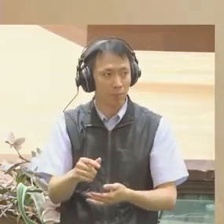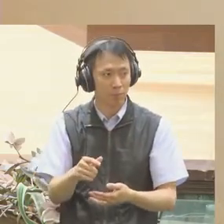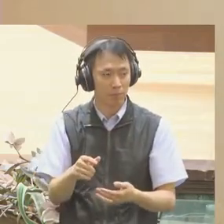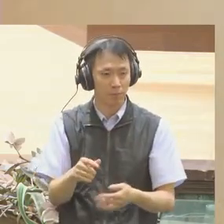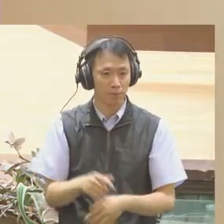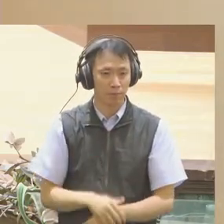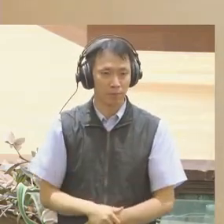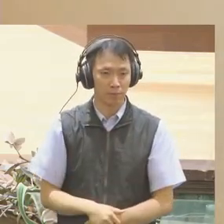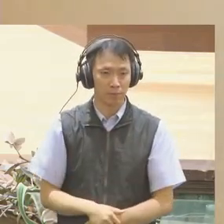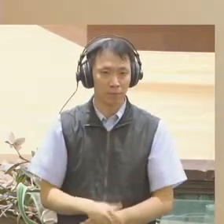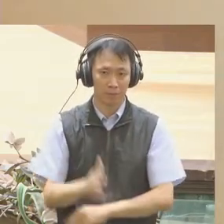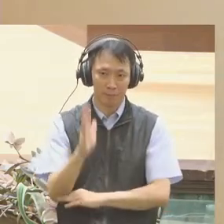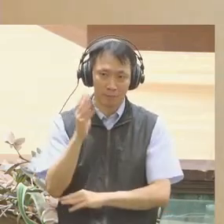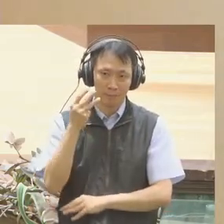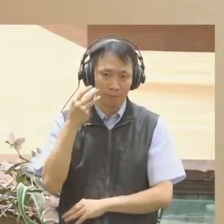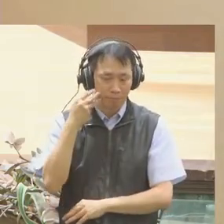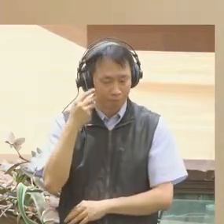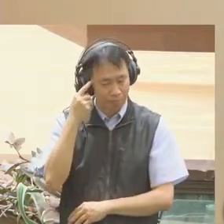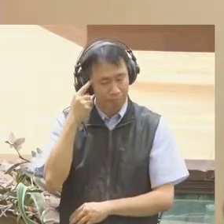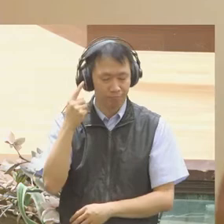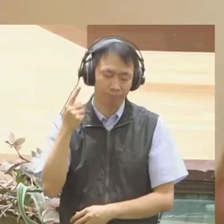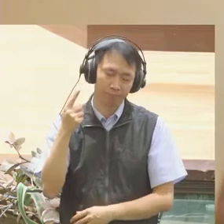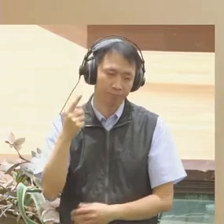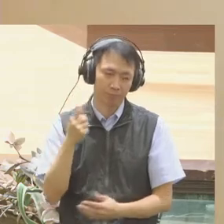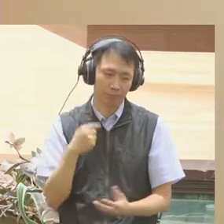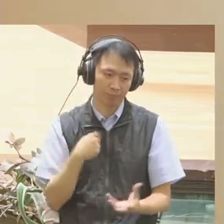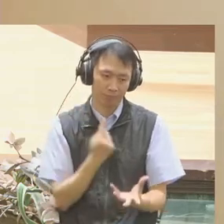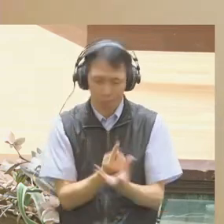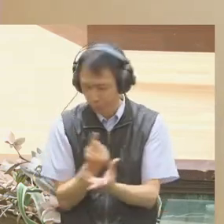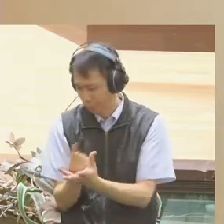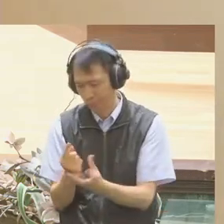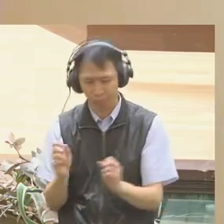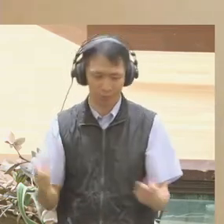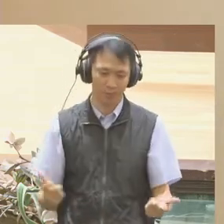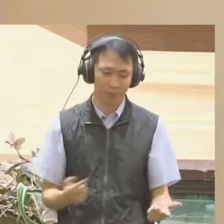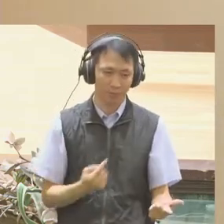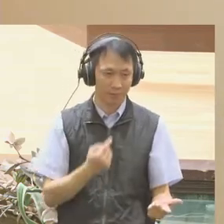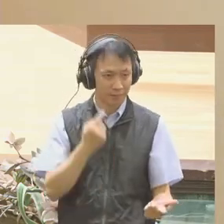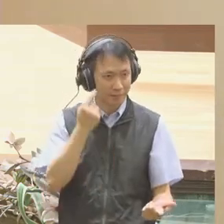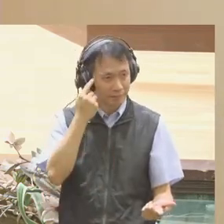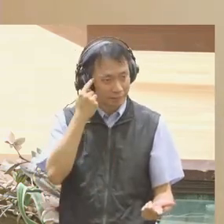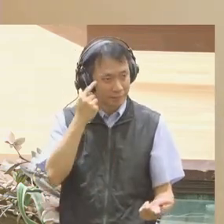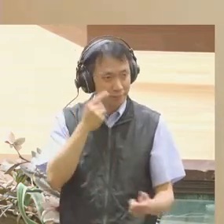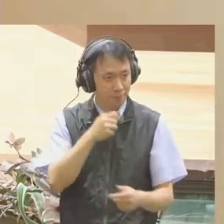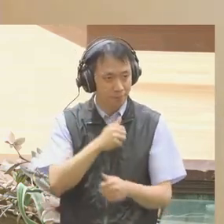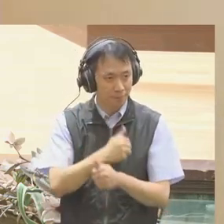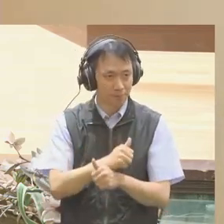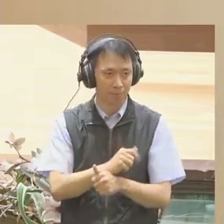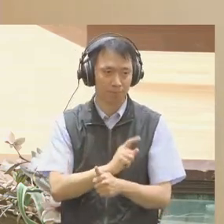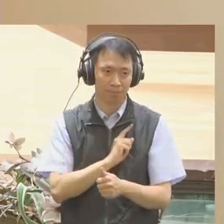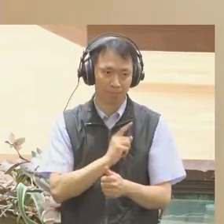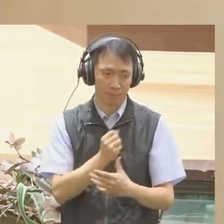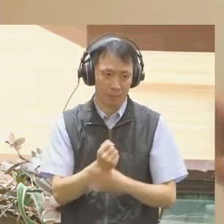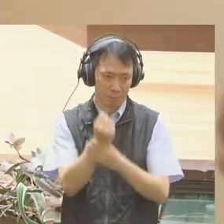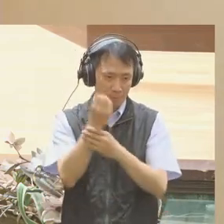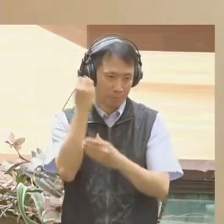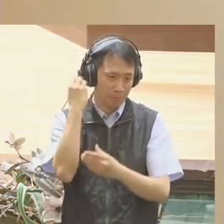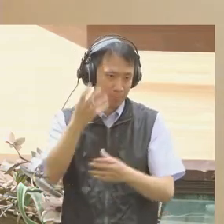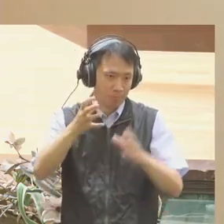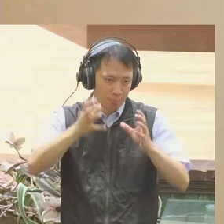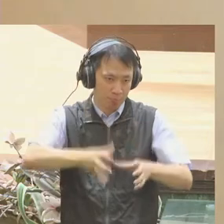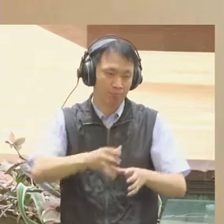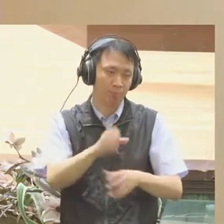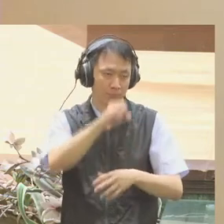As a democratic population, what we see is heavily influenced by what our representations allow us to see. Political